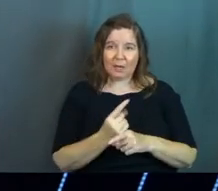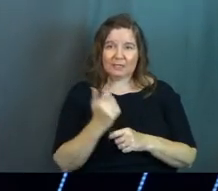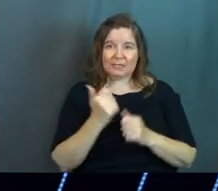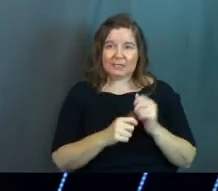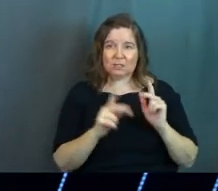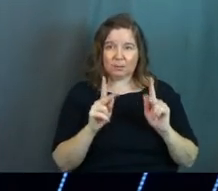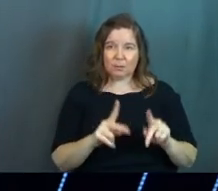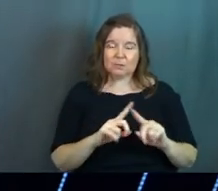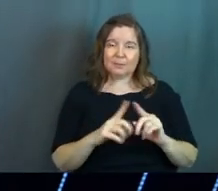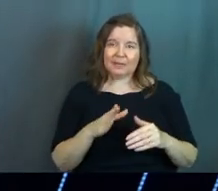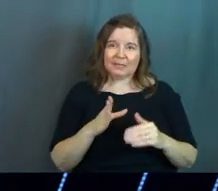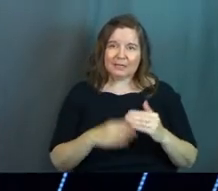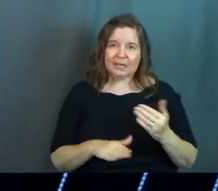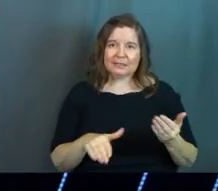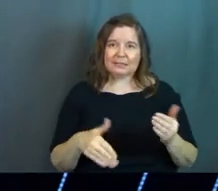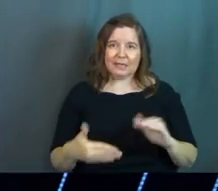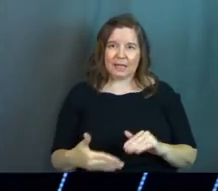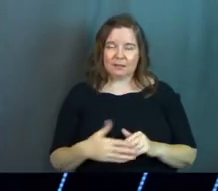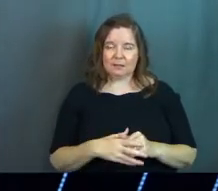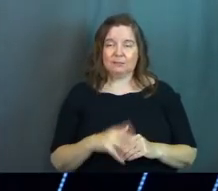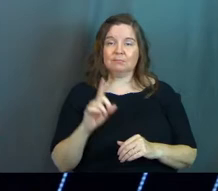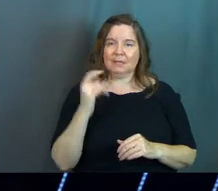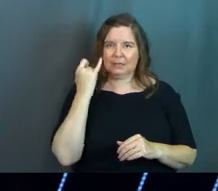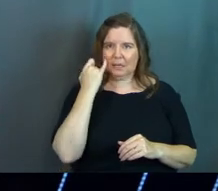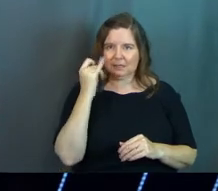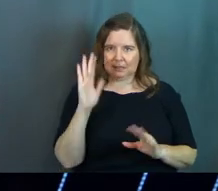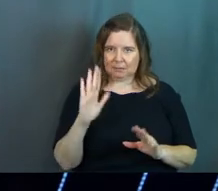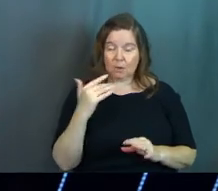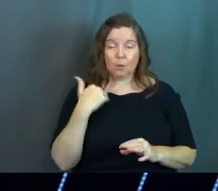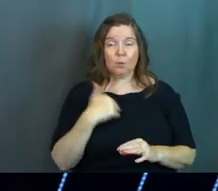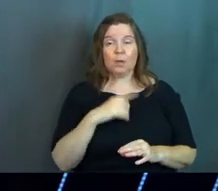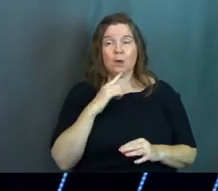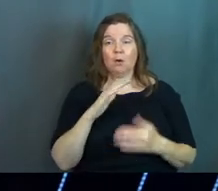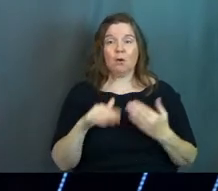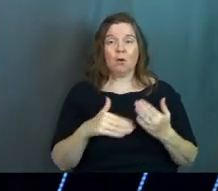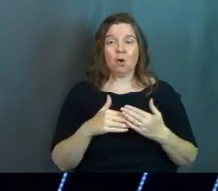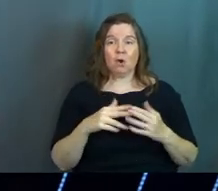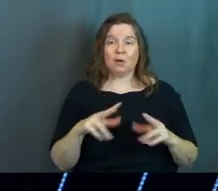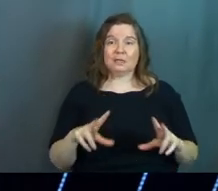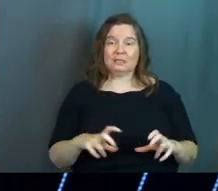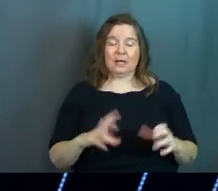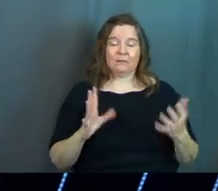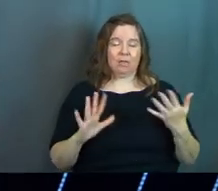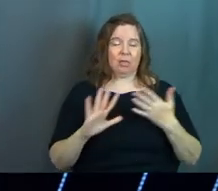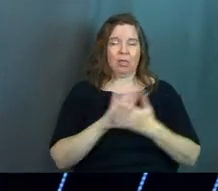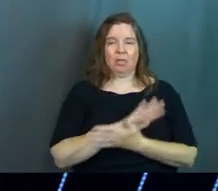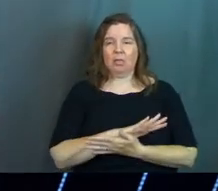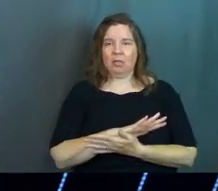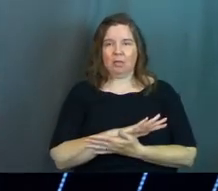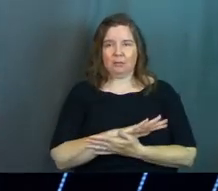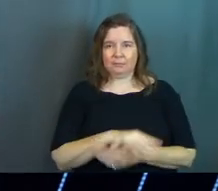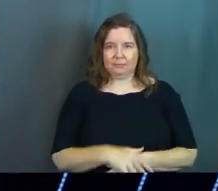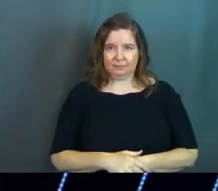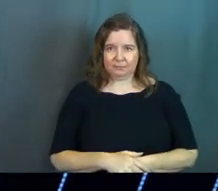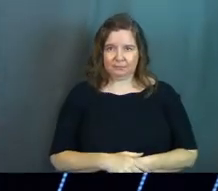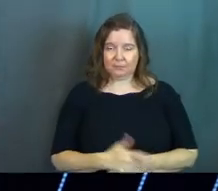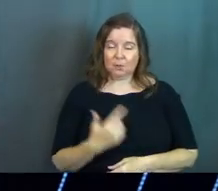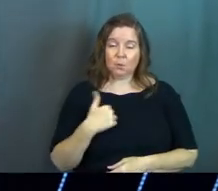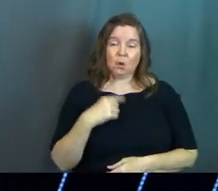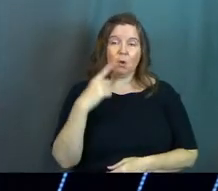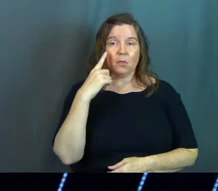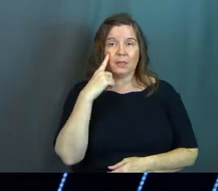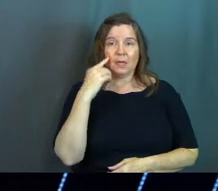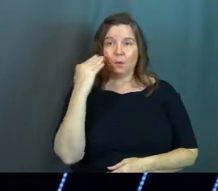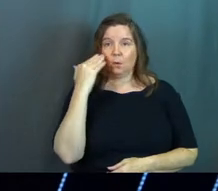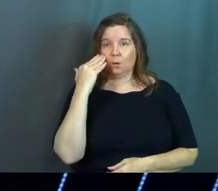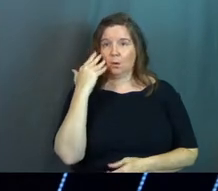to every single person, but it ends in death. Here's the idea. We are all self-deluded. We all